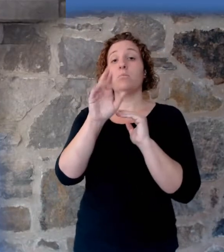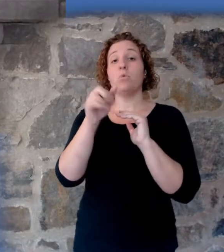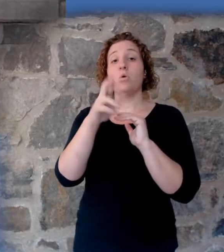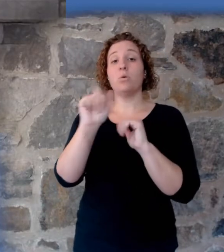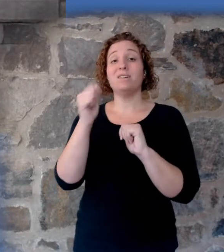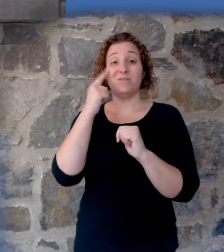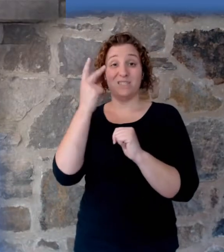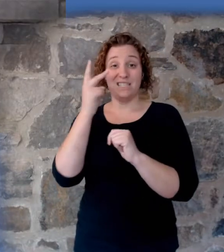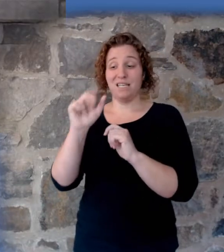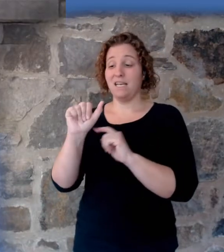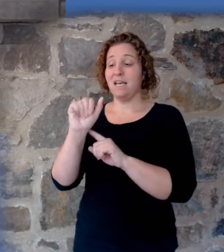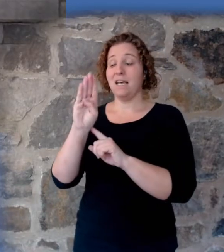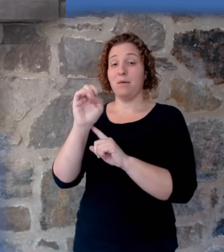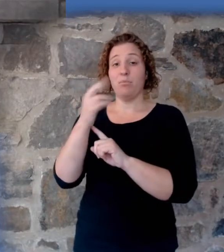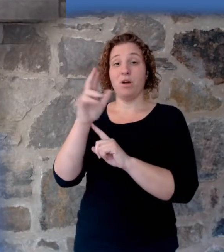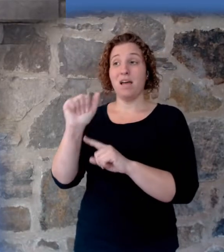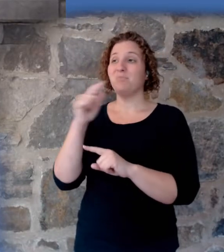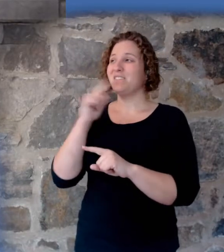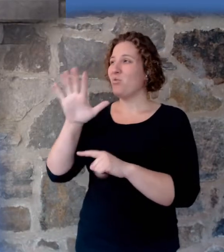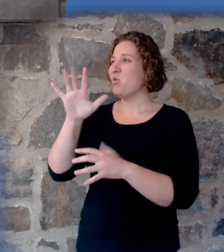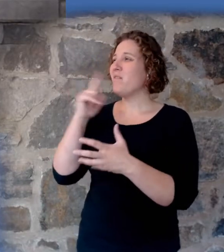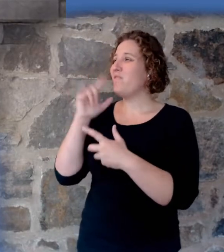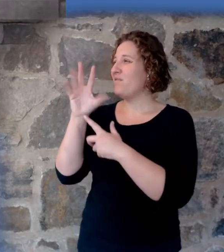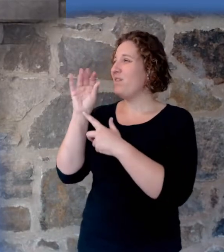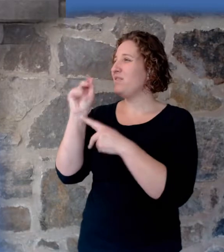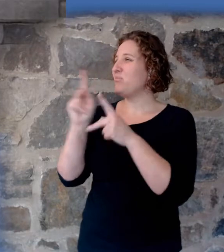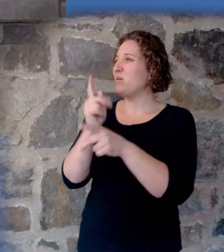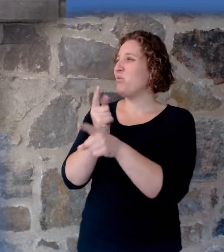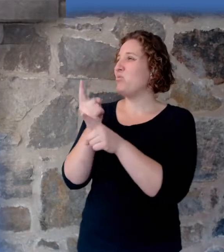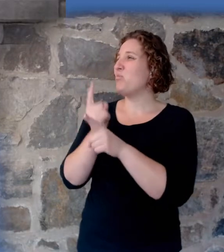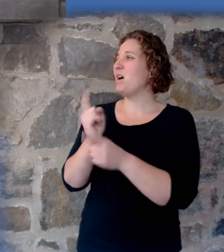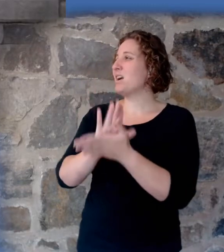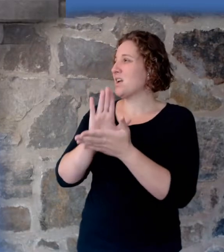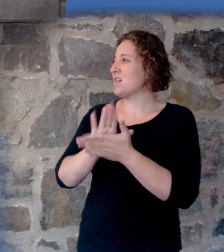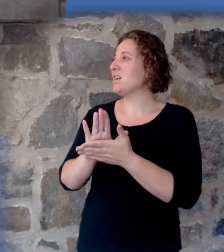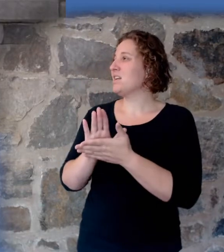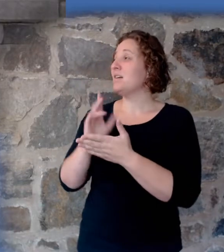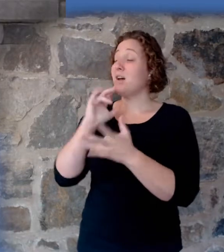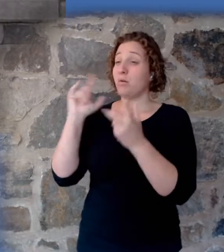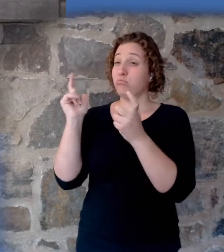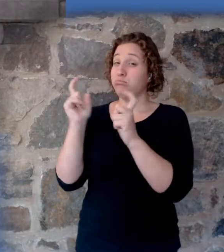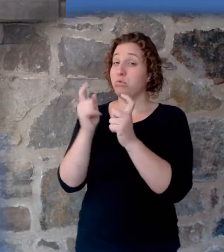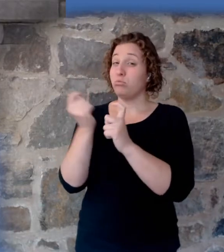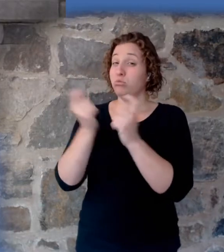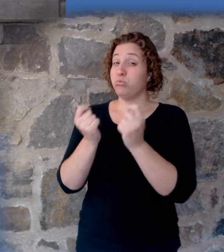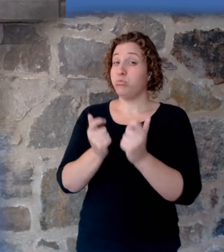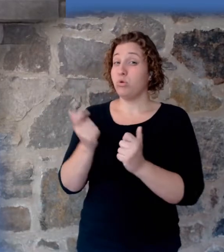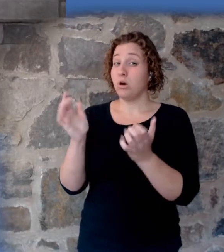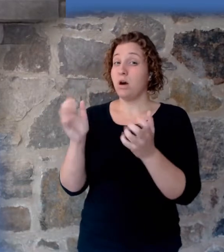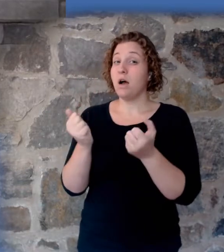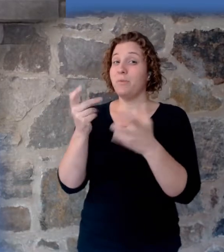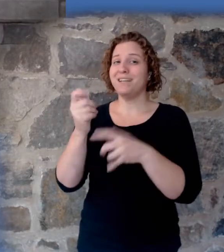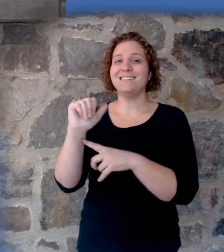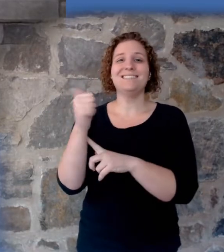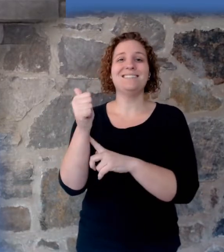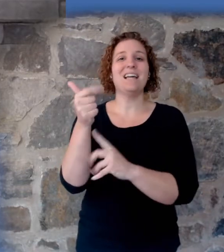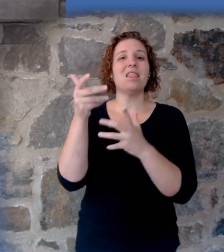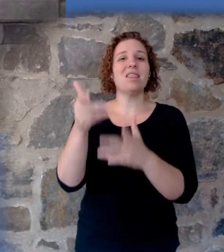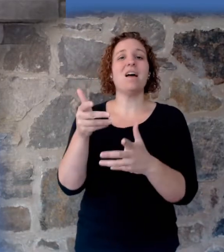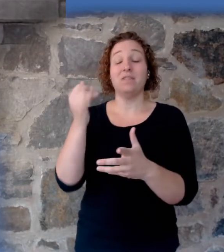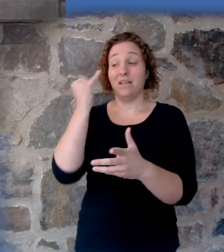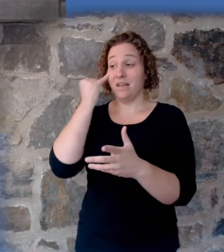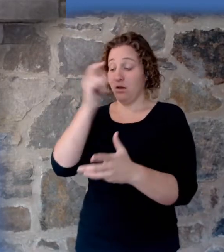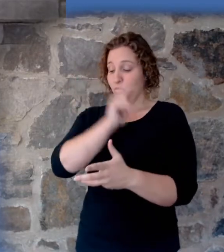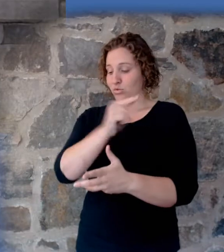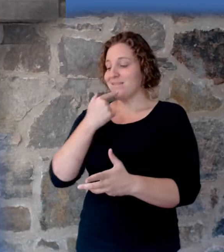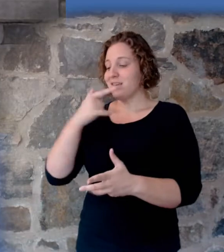He said, what if there's 50? They get all the way down to 10. And he said, if I find 10 righteous, I